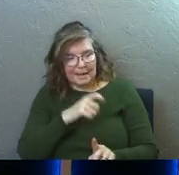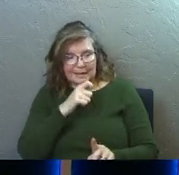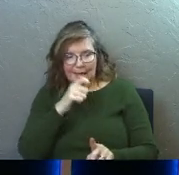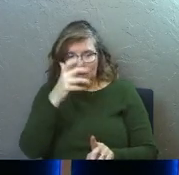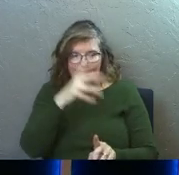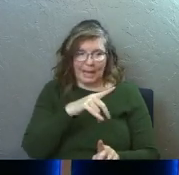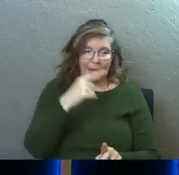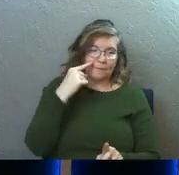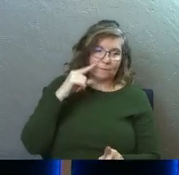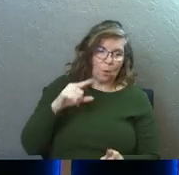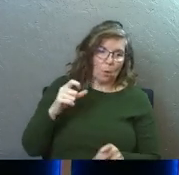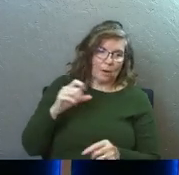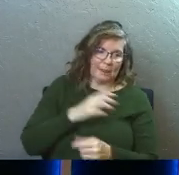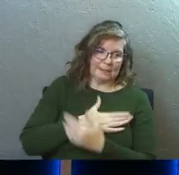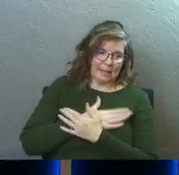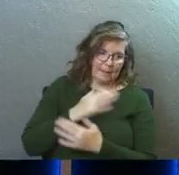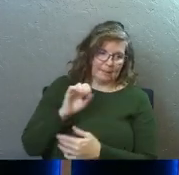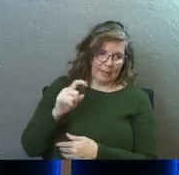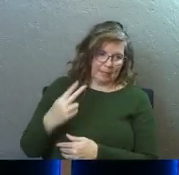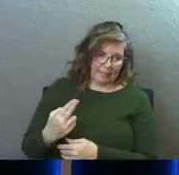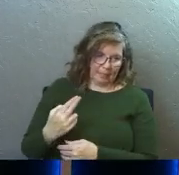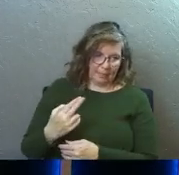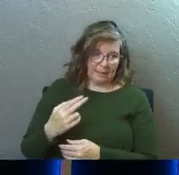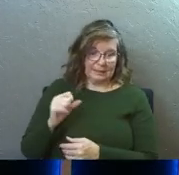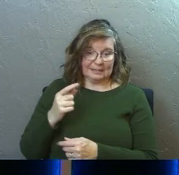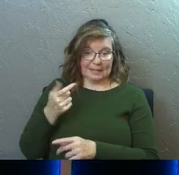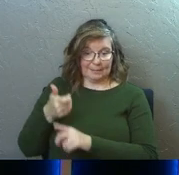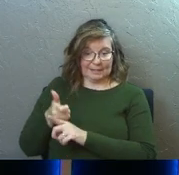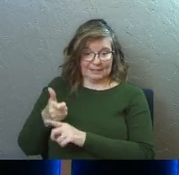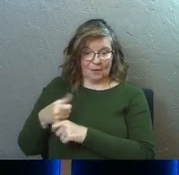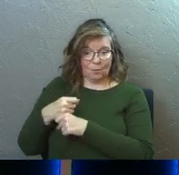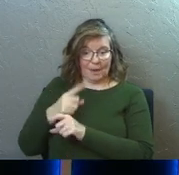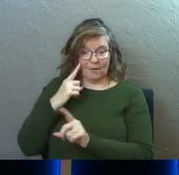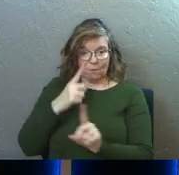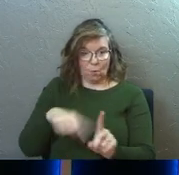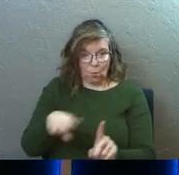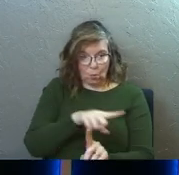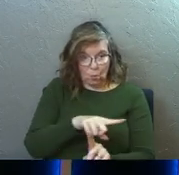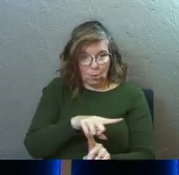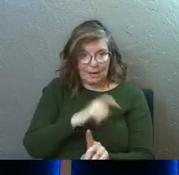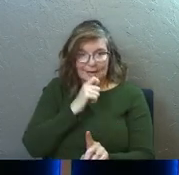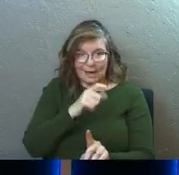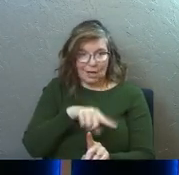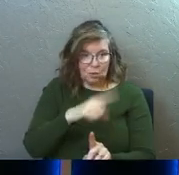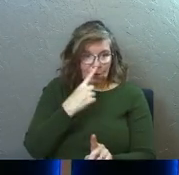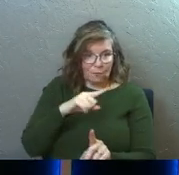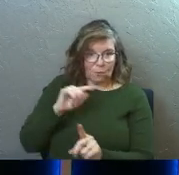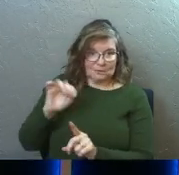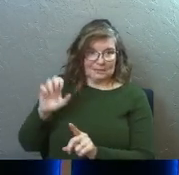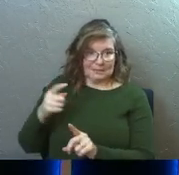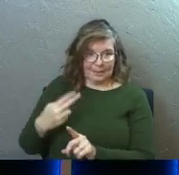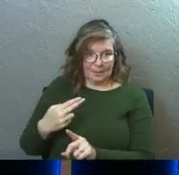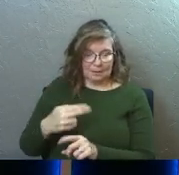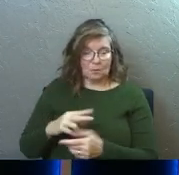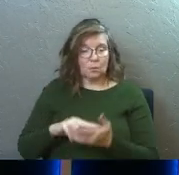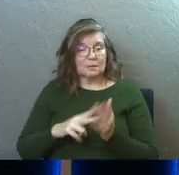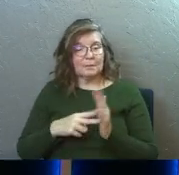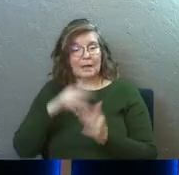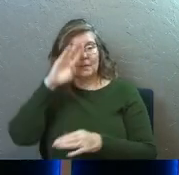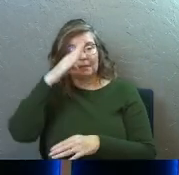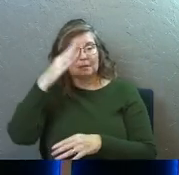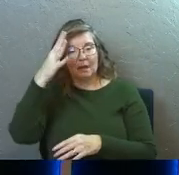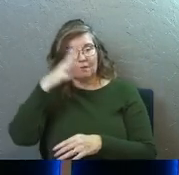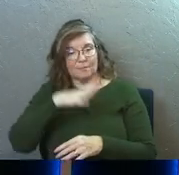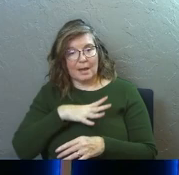for the Sabbath. Again, the Sabbath was made for man, not man for the Sabbath. So the son of man is Lord even of the Sabbath.